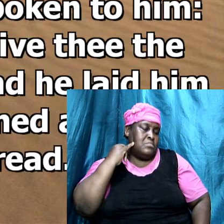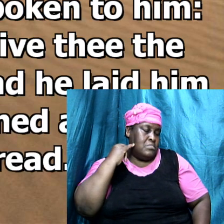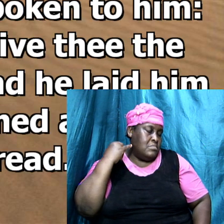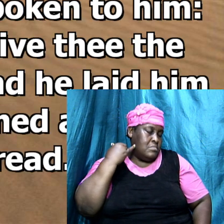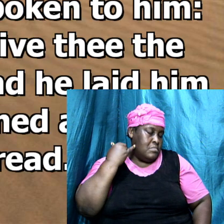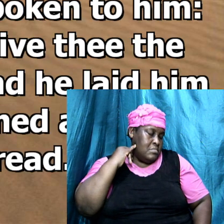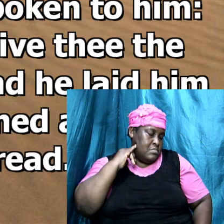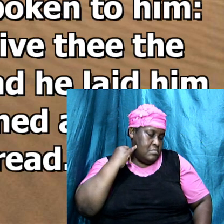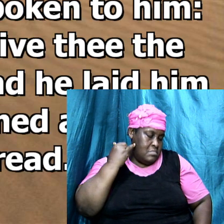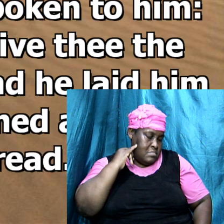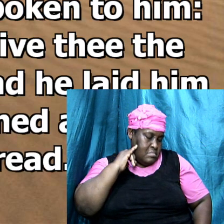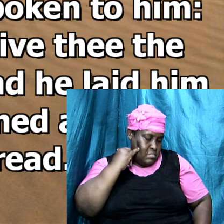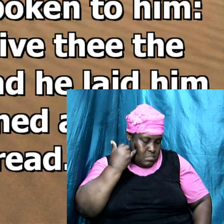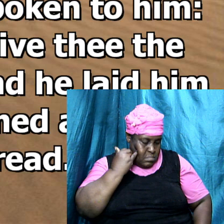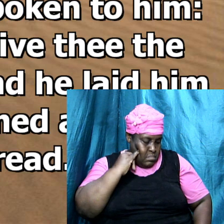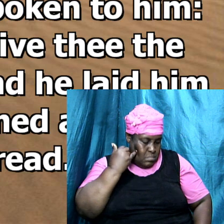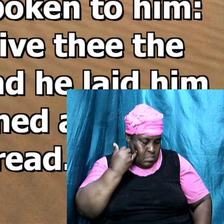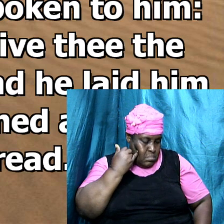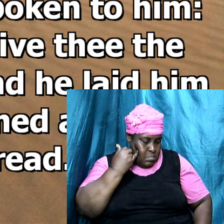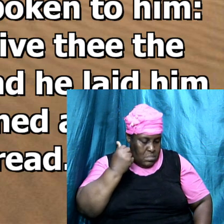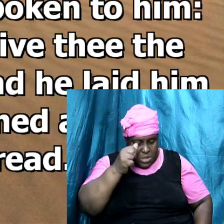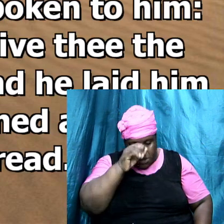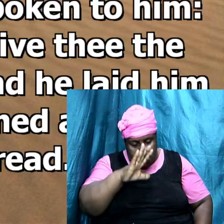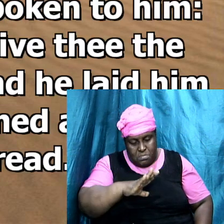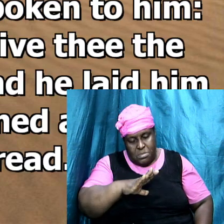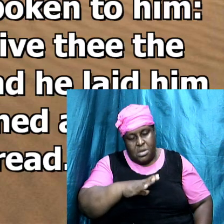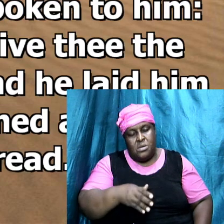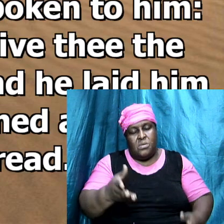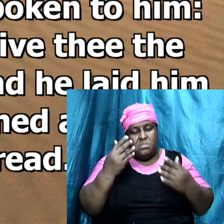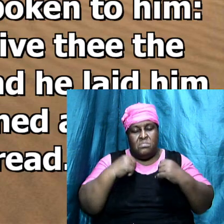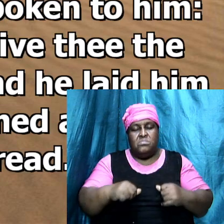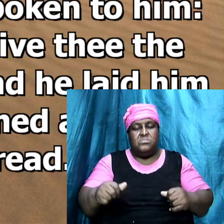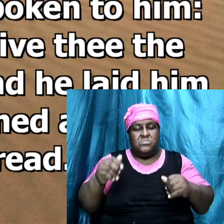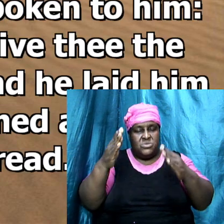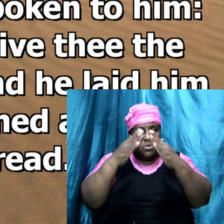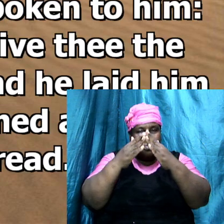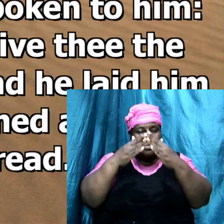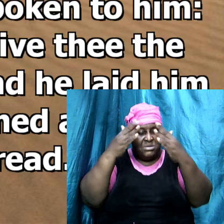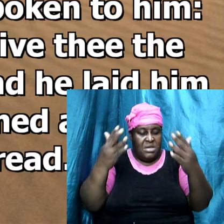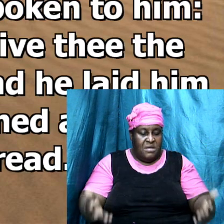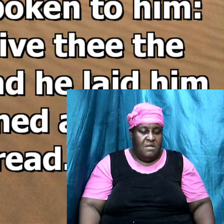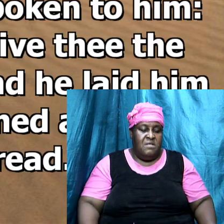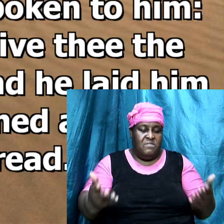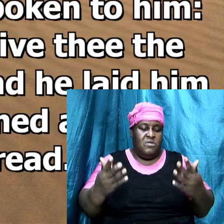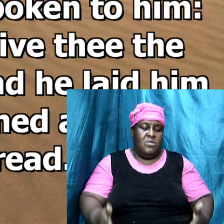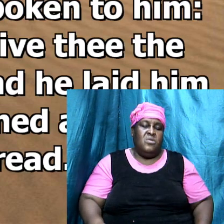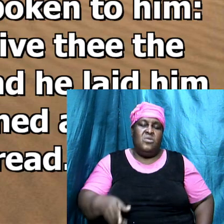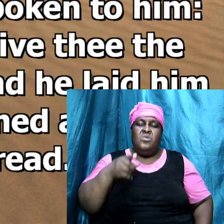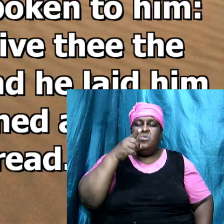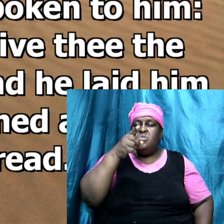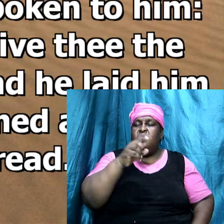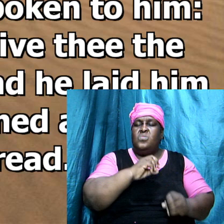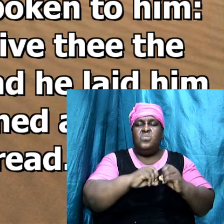and help came to his house heavy you don't own the vineyard